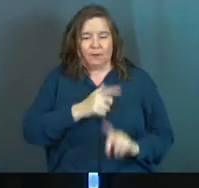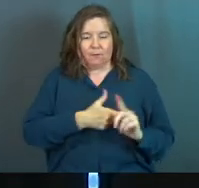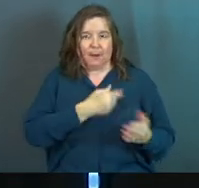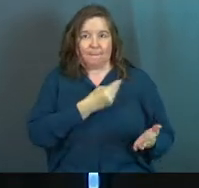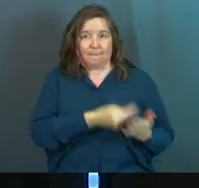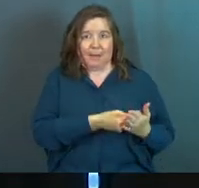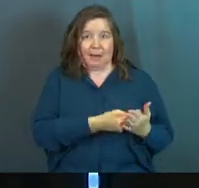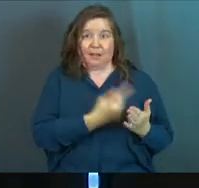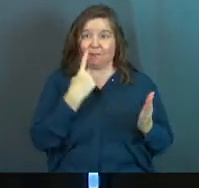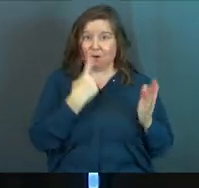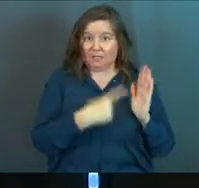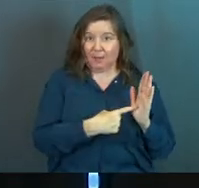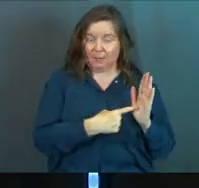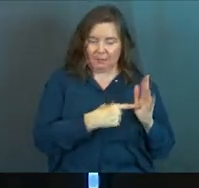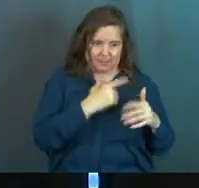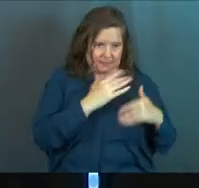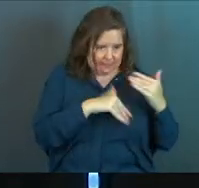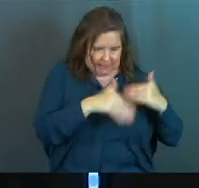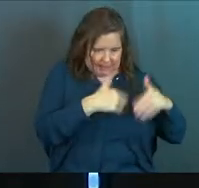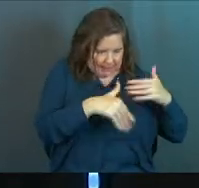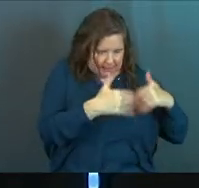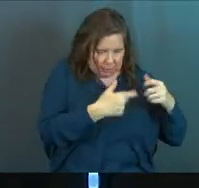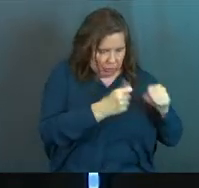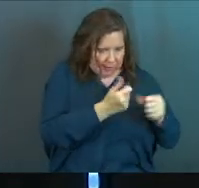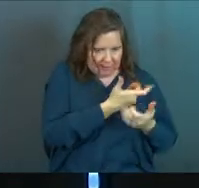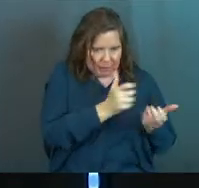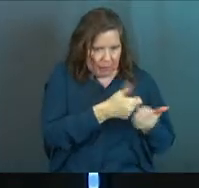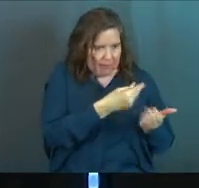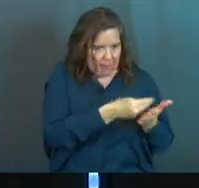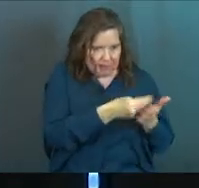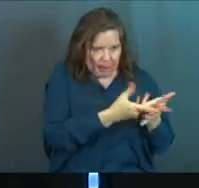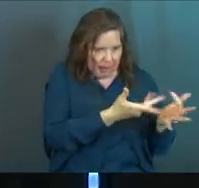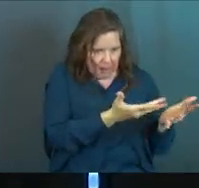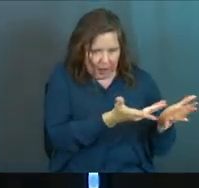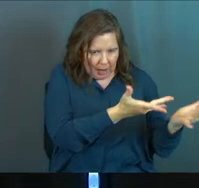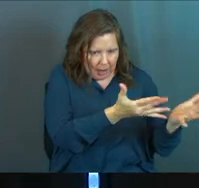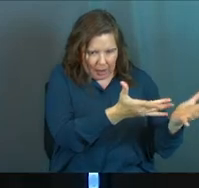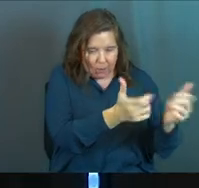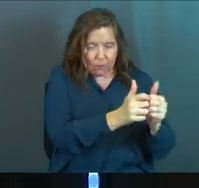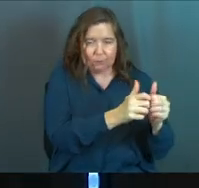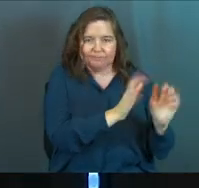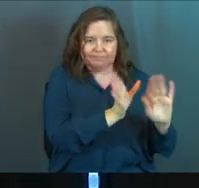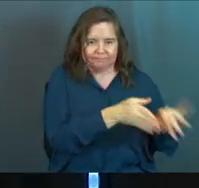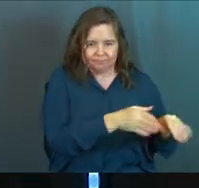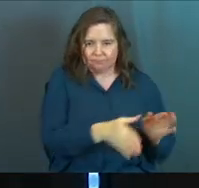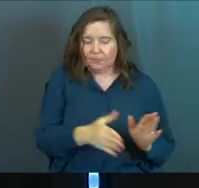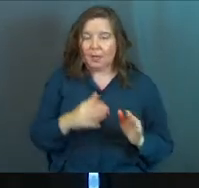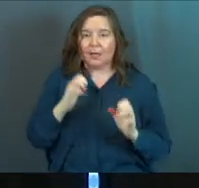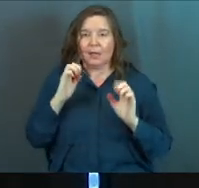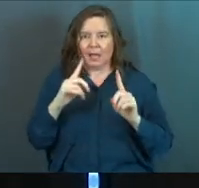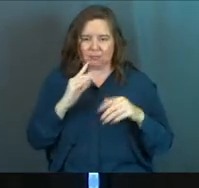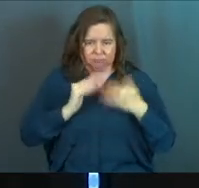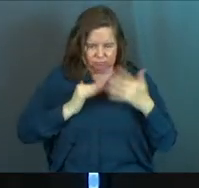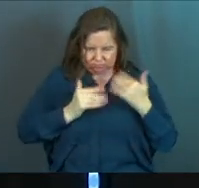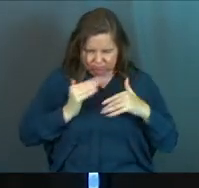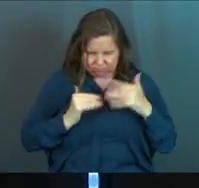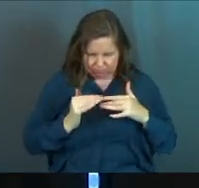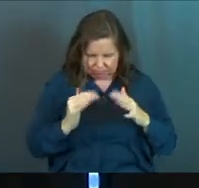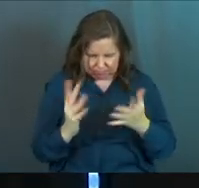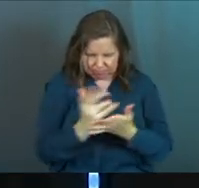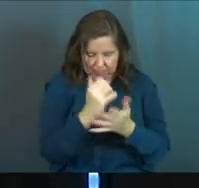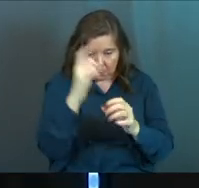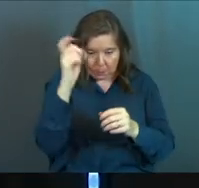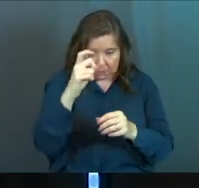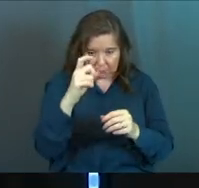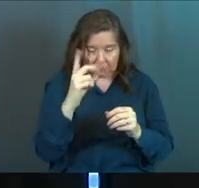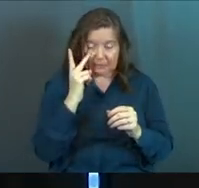money, for instance. And he tries everything he can with money. He tries everything he can with education and with wisdom. He